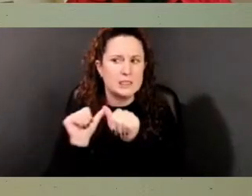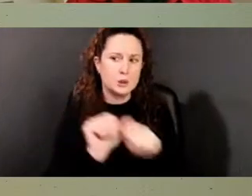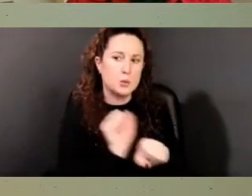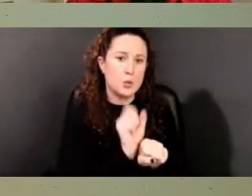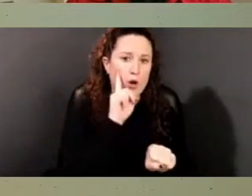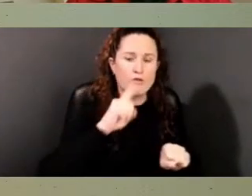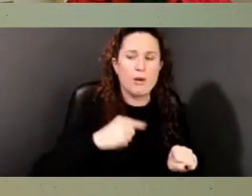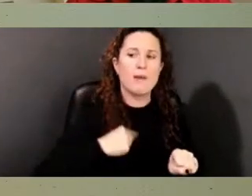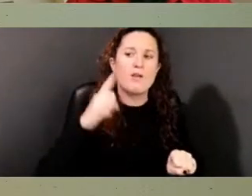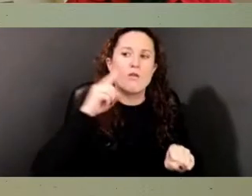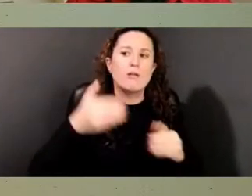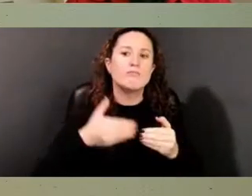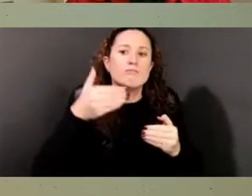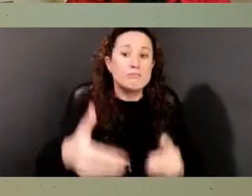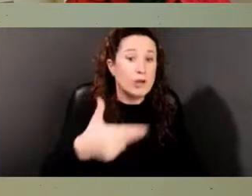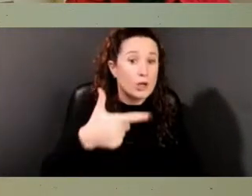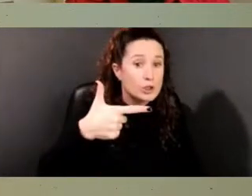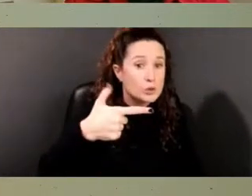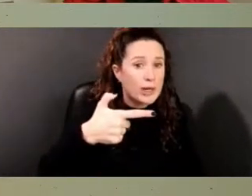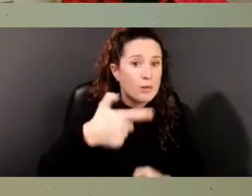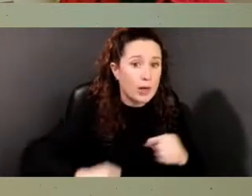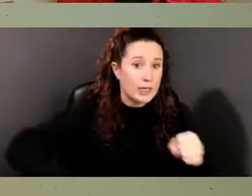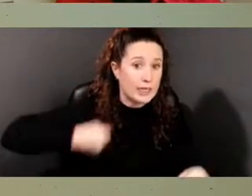21 years.